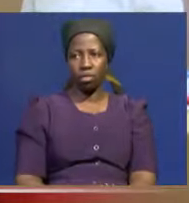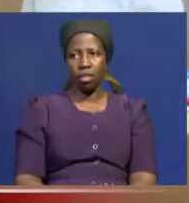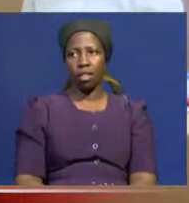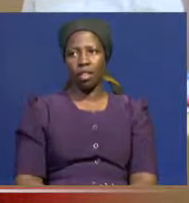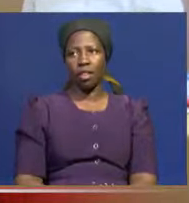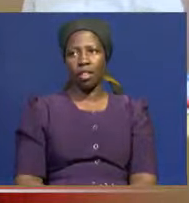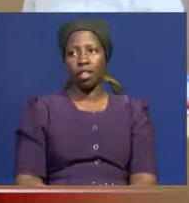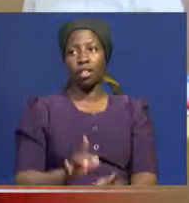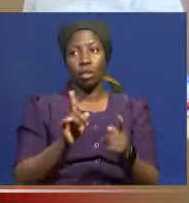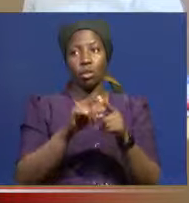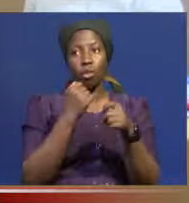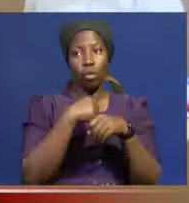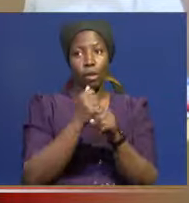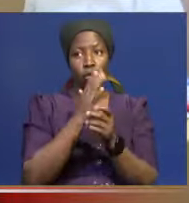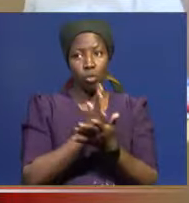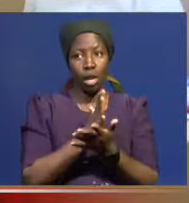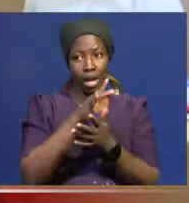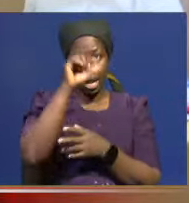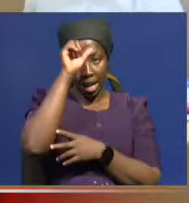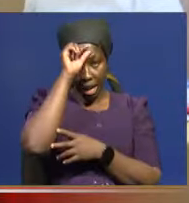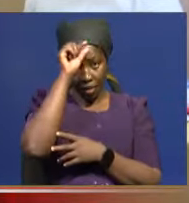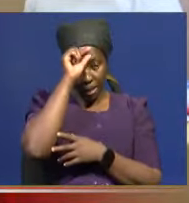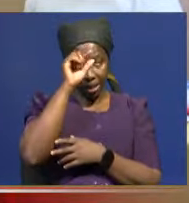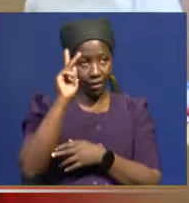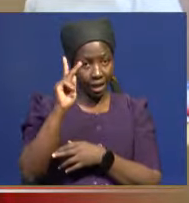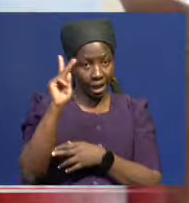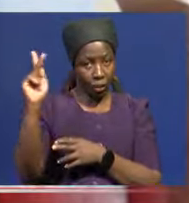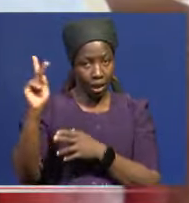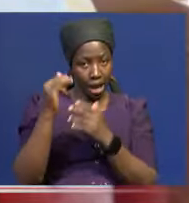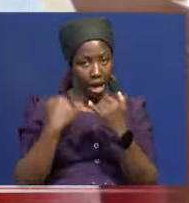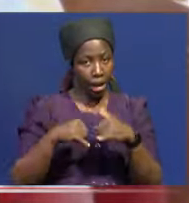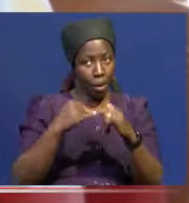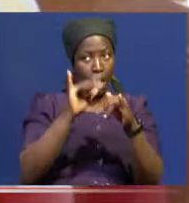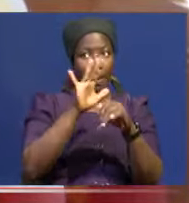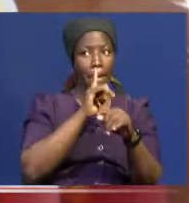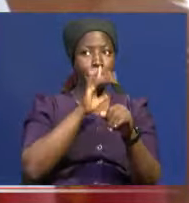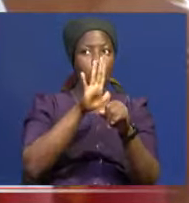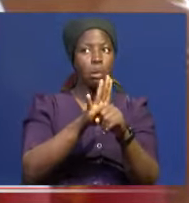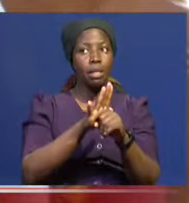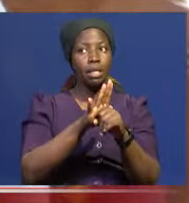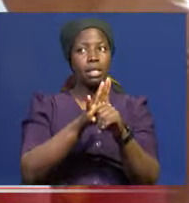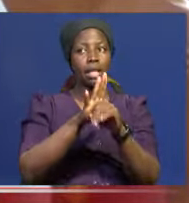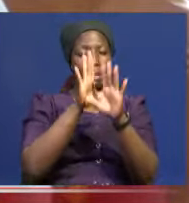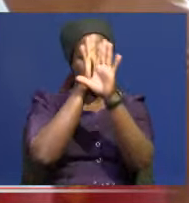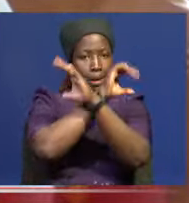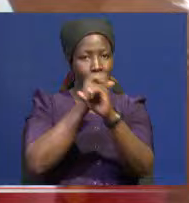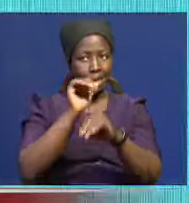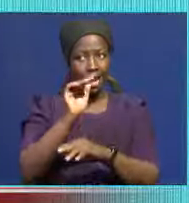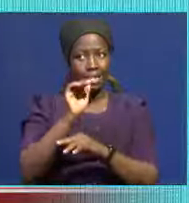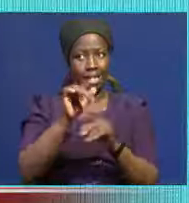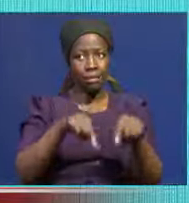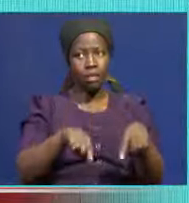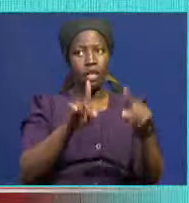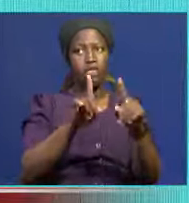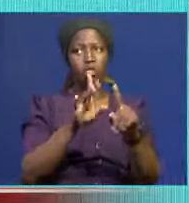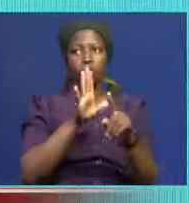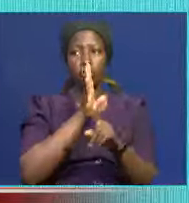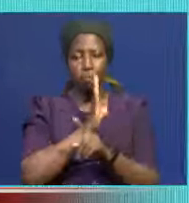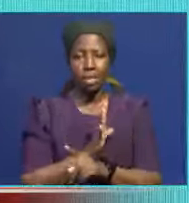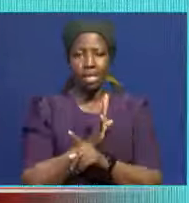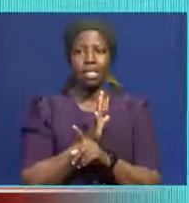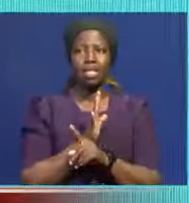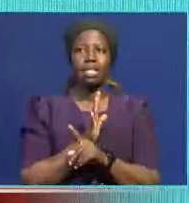kuwa kikisha utakelezaji wa majukumu ya serikali ya Kenya kwanza, Raisa liwa himiza kukumbatia wajibikaji wa pamoja. If I want